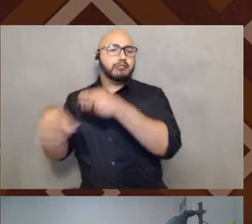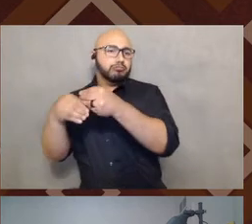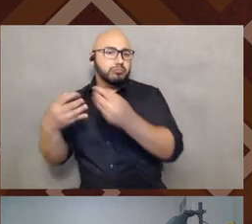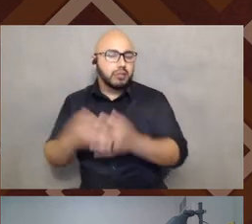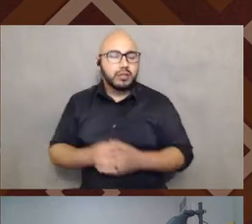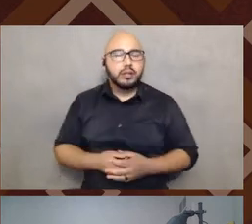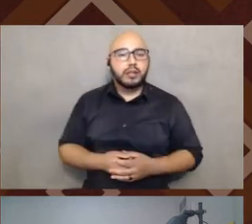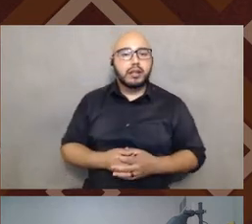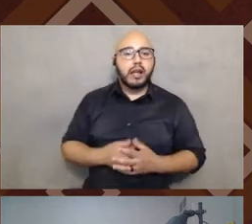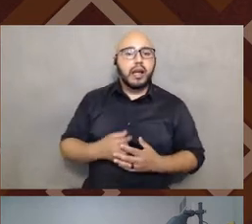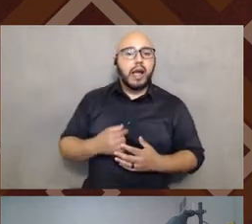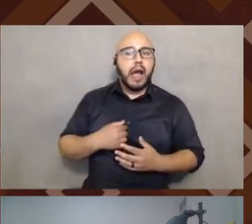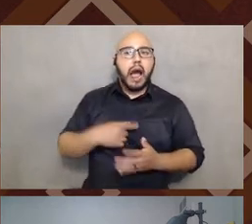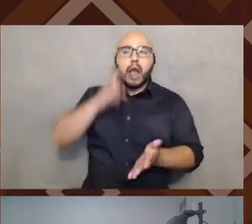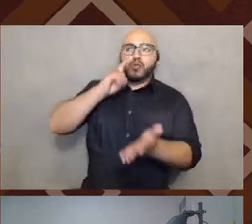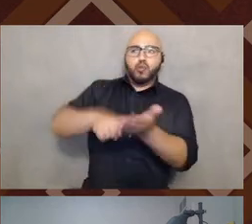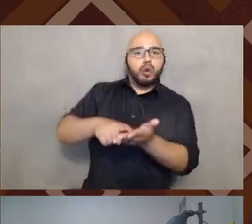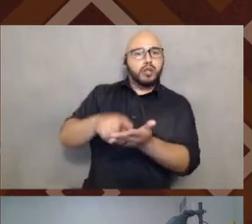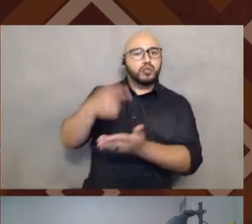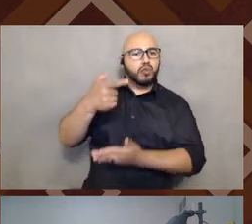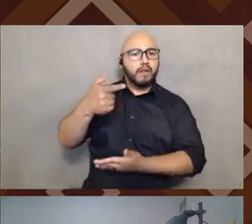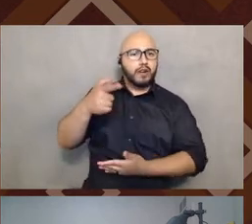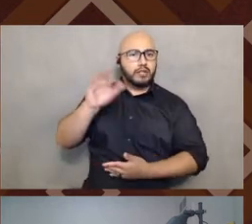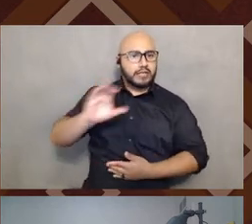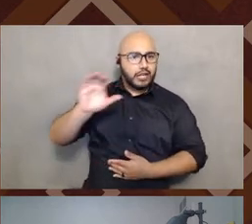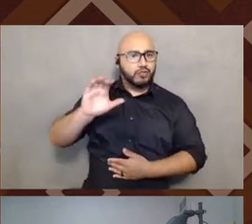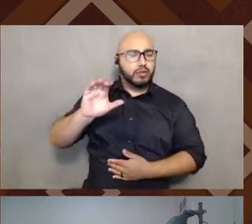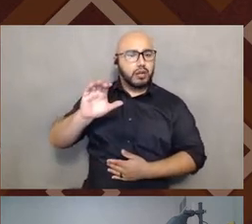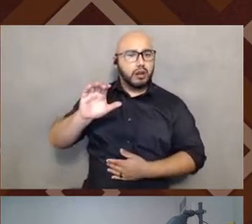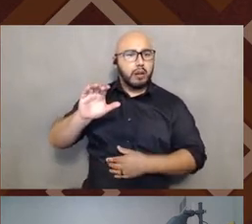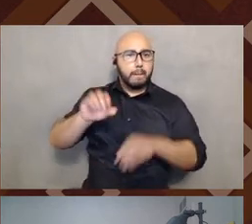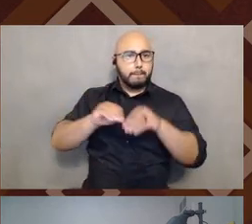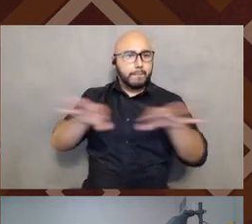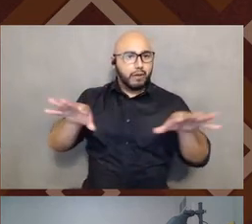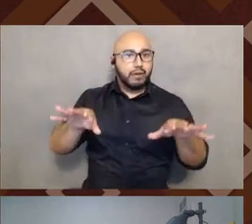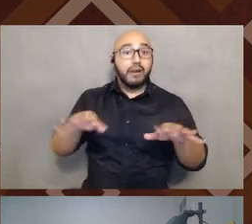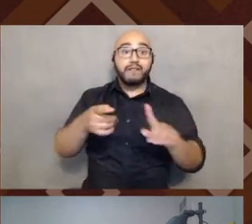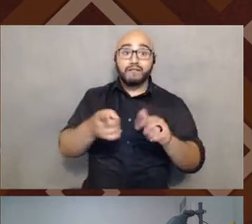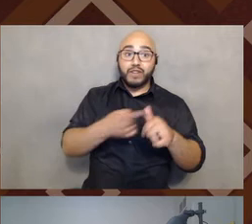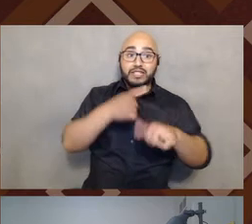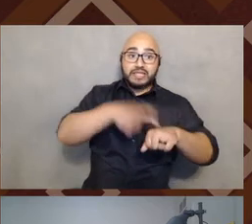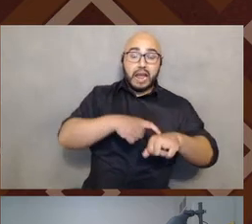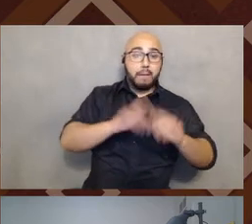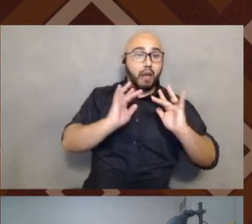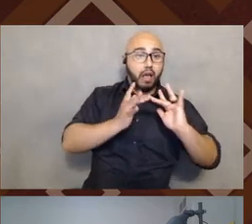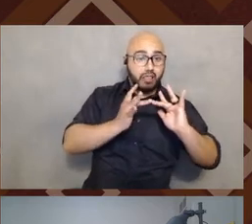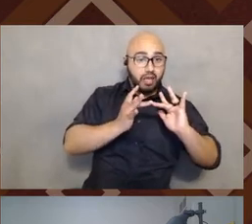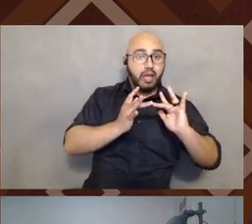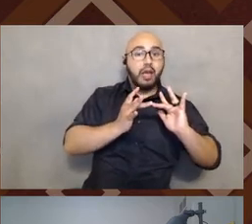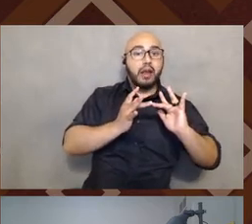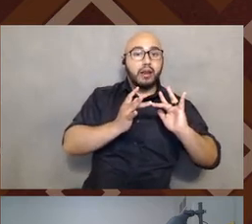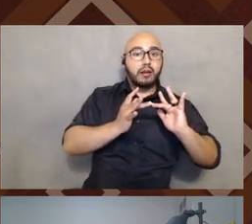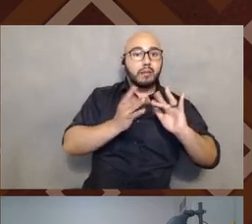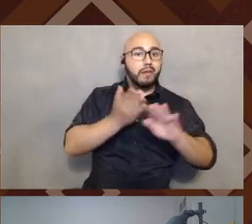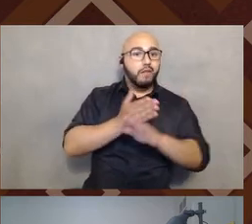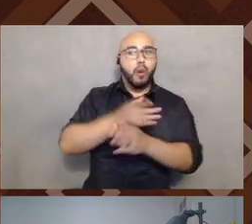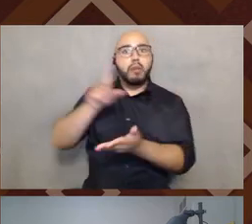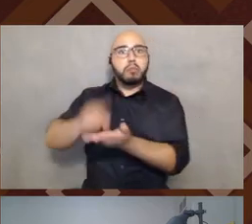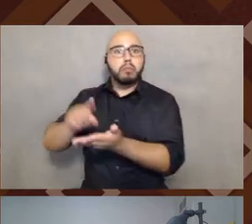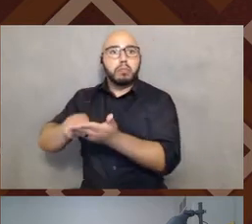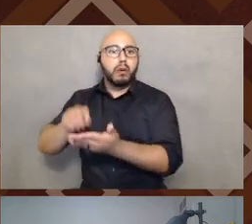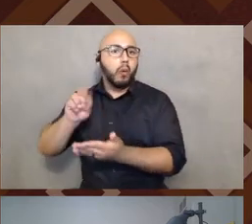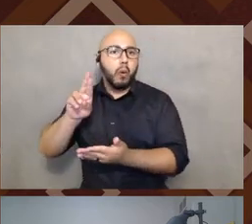21st century, um, and seeing online before I ever heard anybody say it and saw it, saw it in online formats. Um,